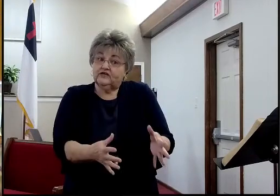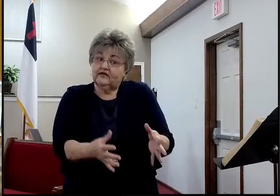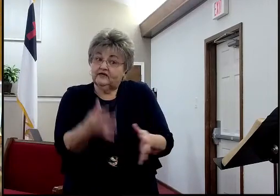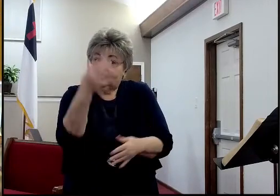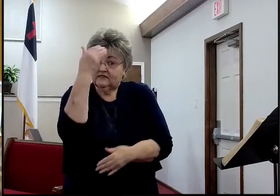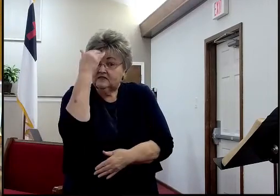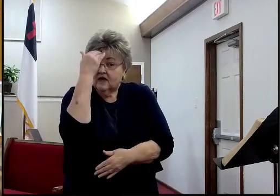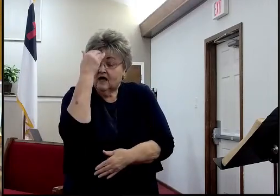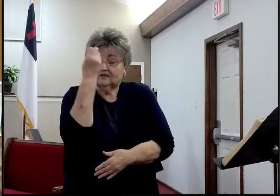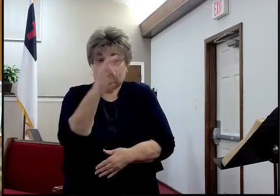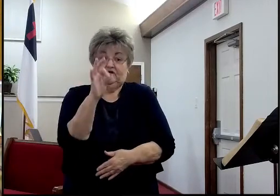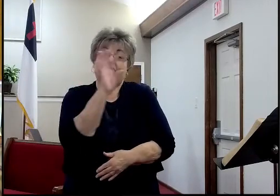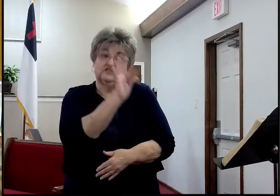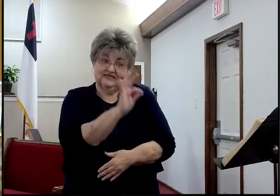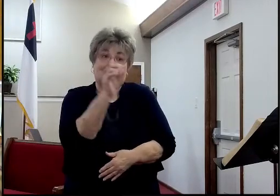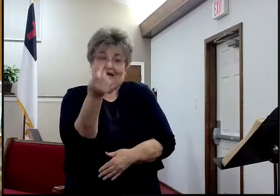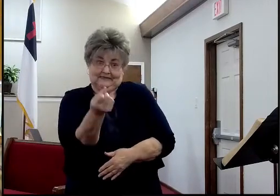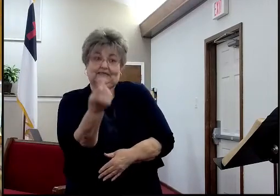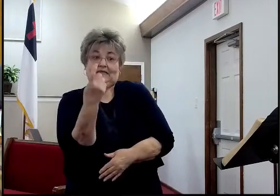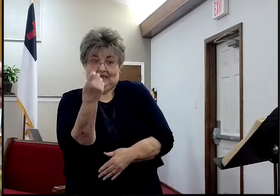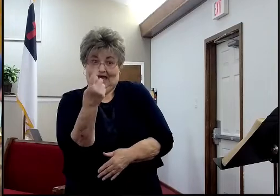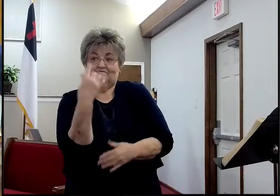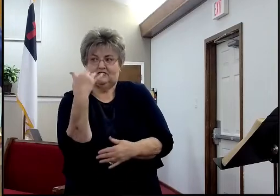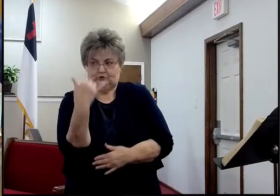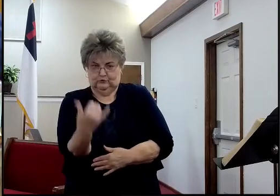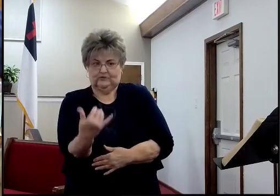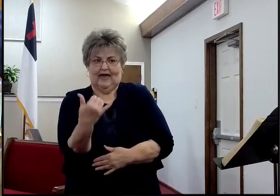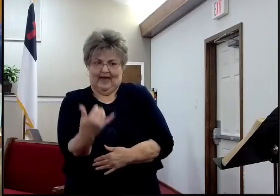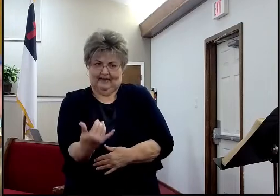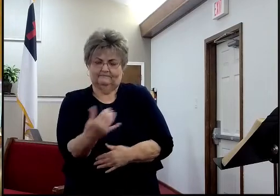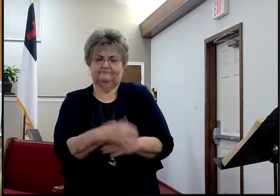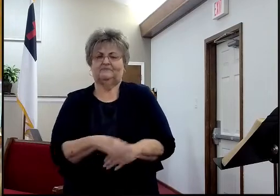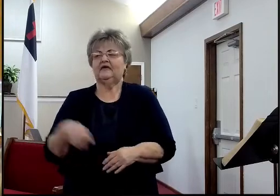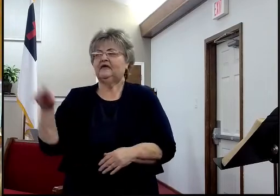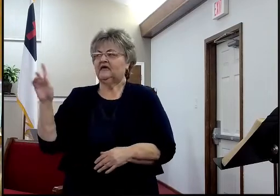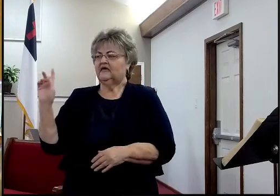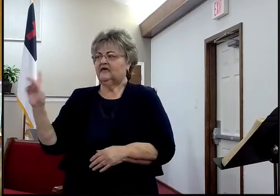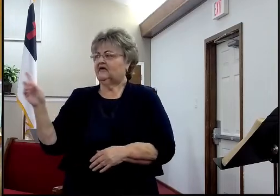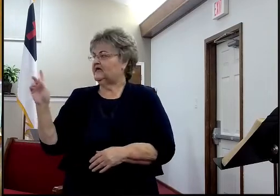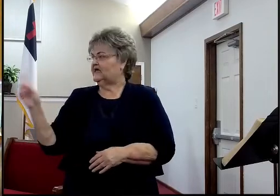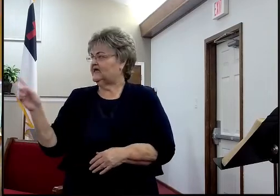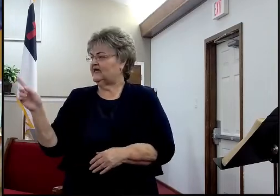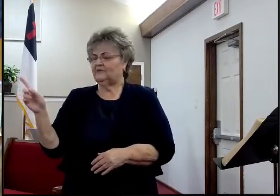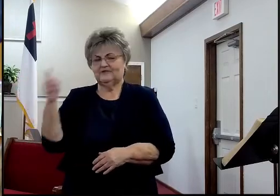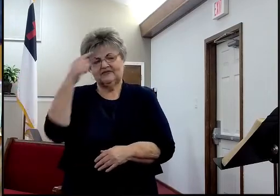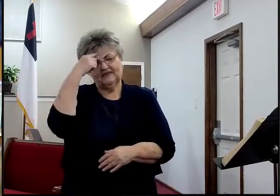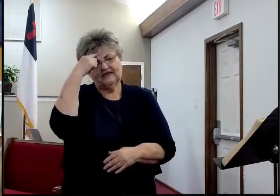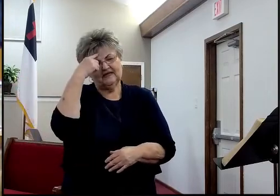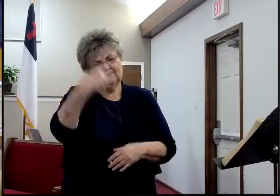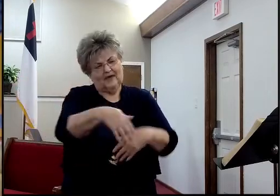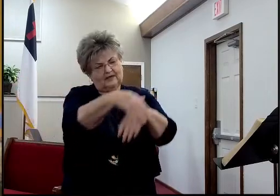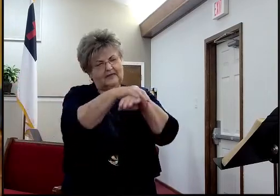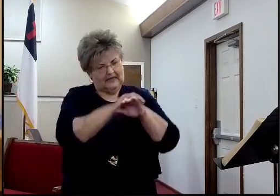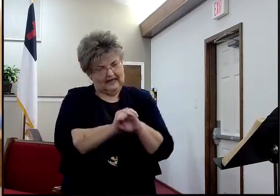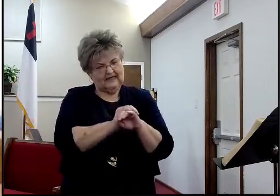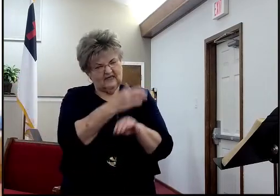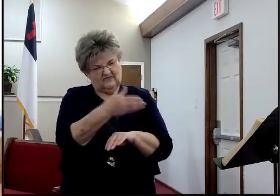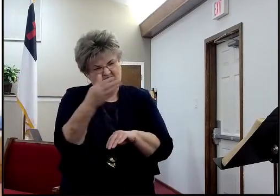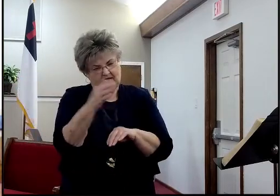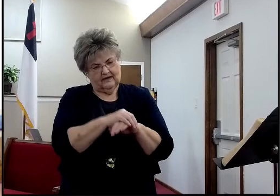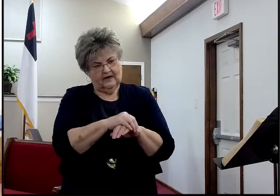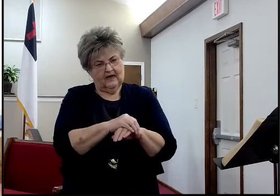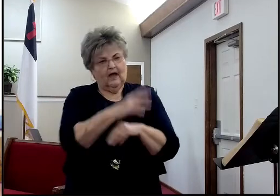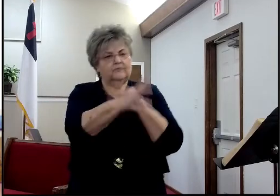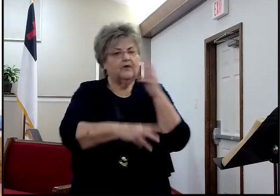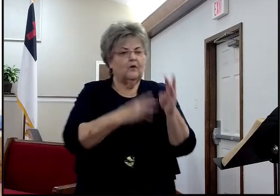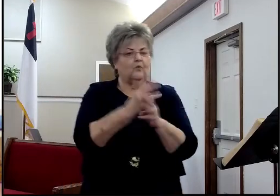and I don't remember what I was talking, oh, that was the other, that's how that ties in, I was, I was, because of the British, the British colonial thing, the, the Worldwide